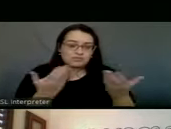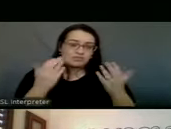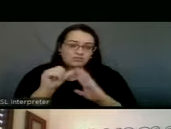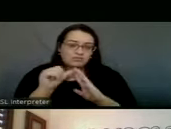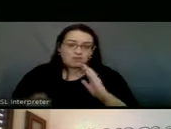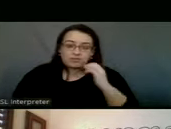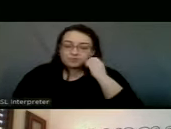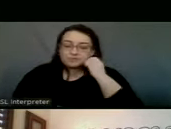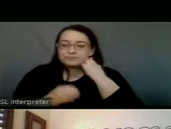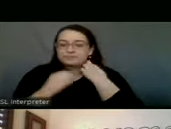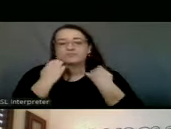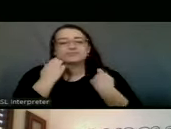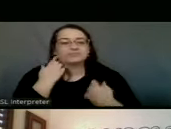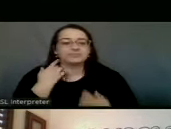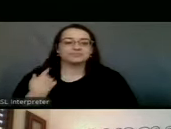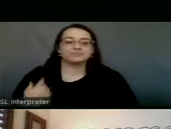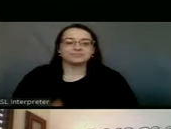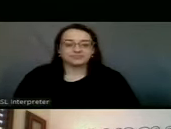community.